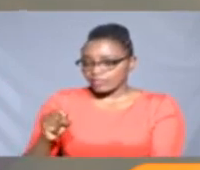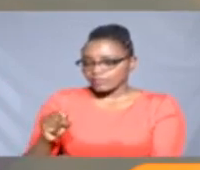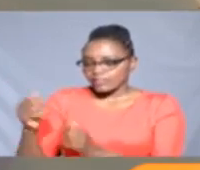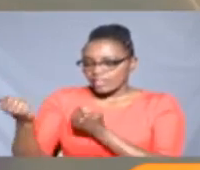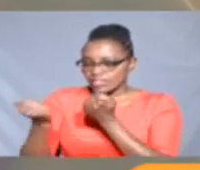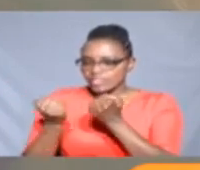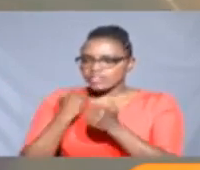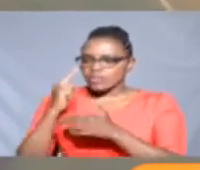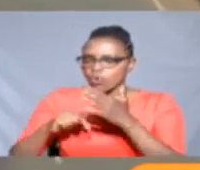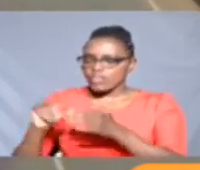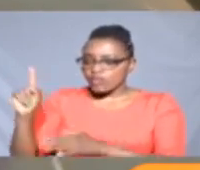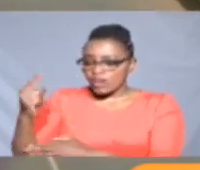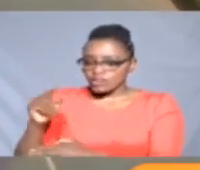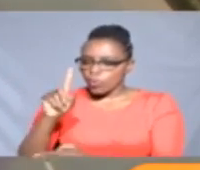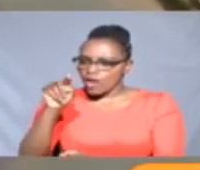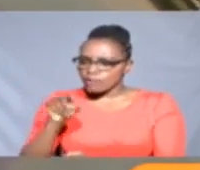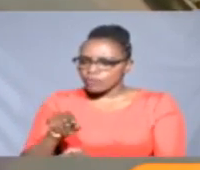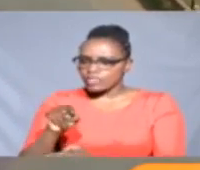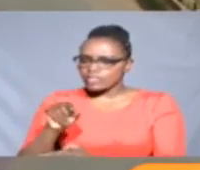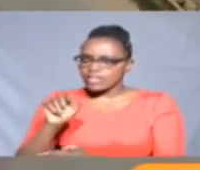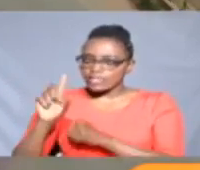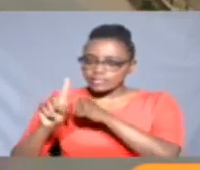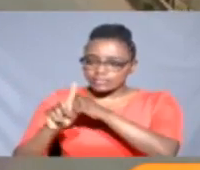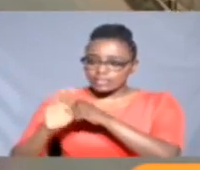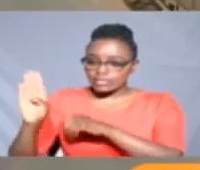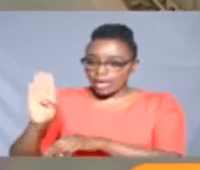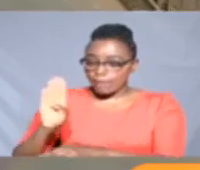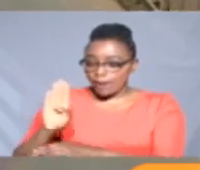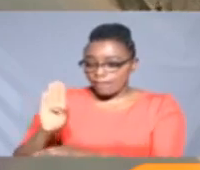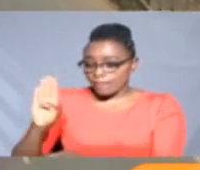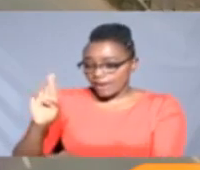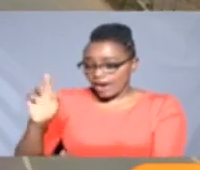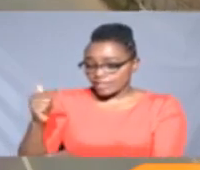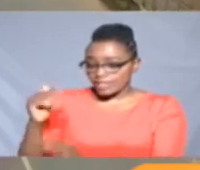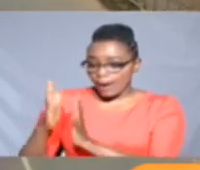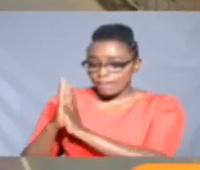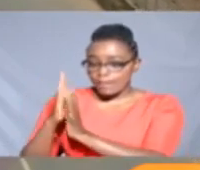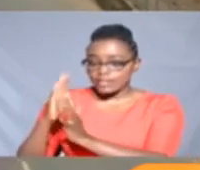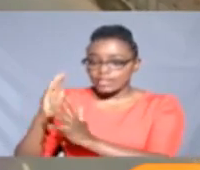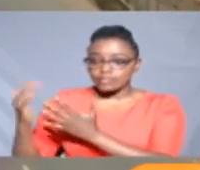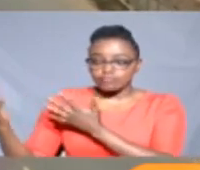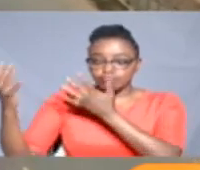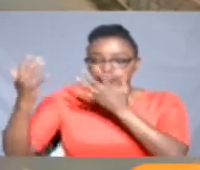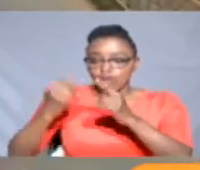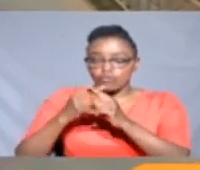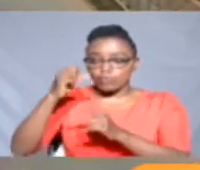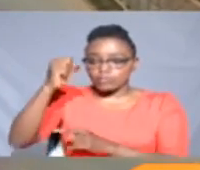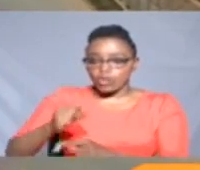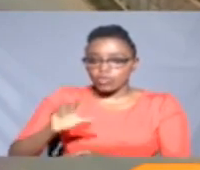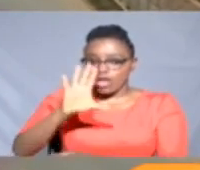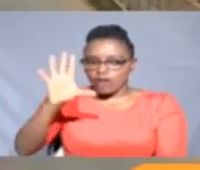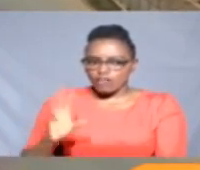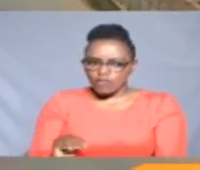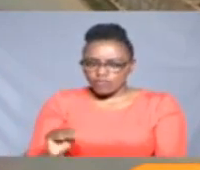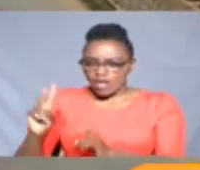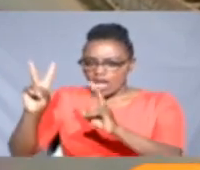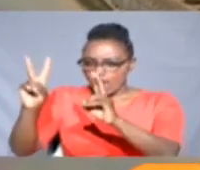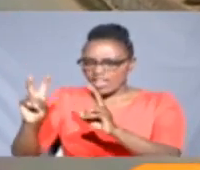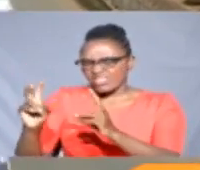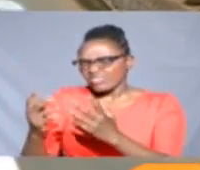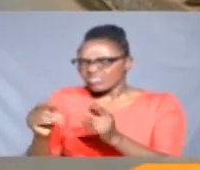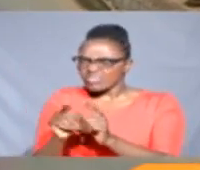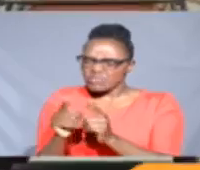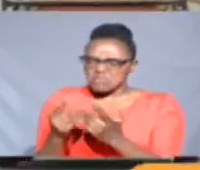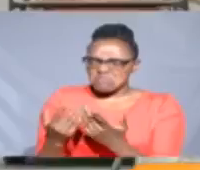announced that the first batch of 1.6 billion shillings high-capacity buses will arrive from South Africa in a matter